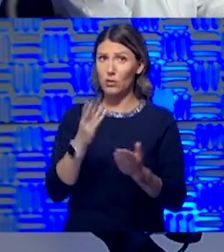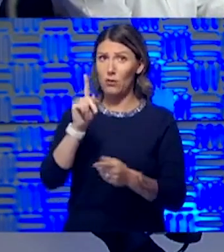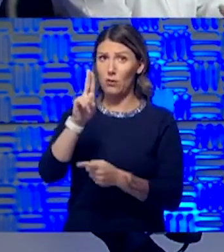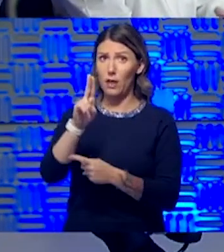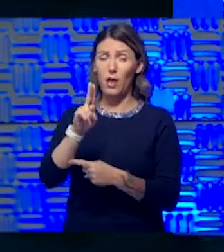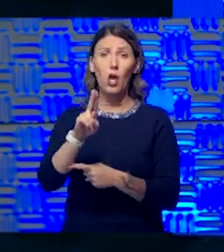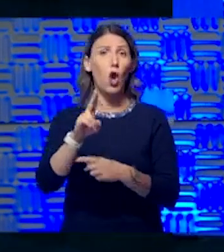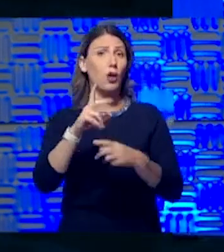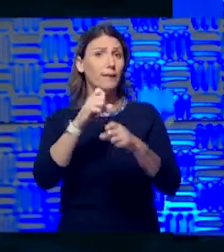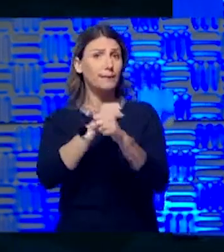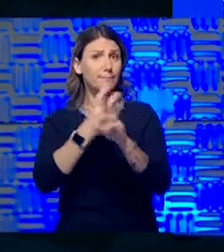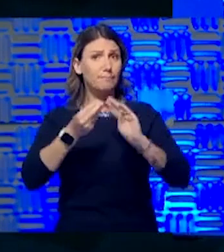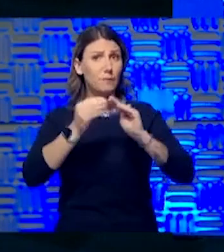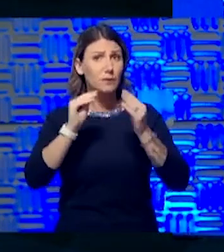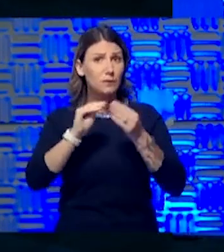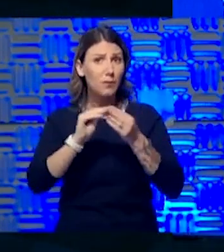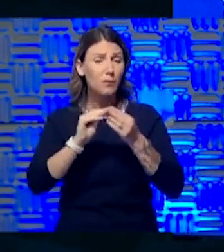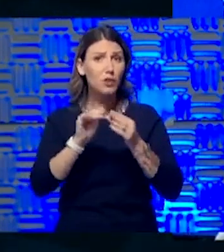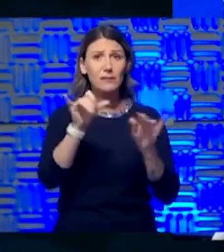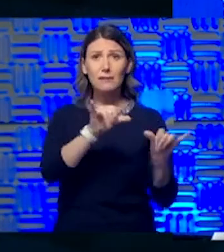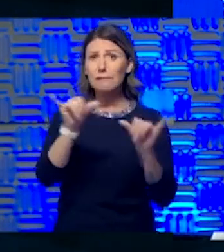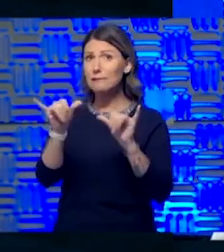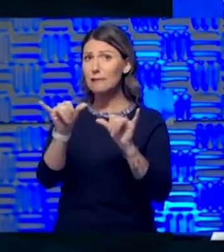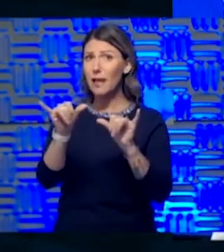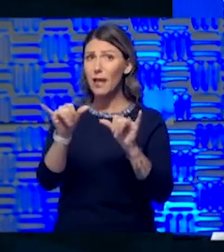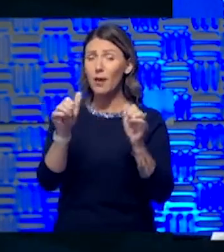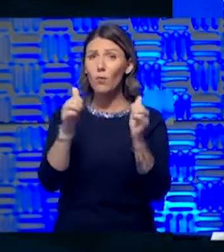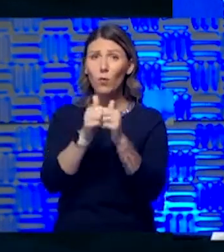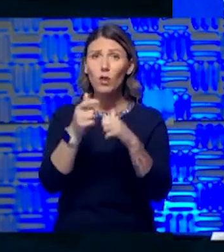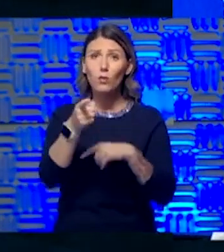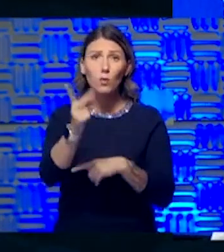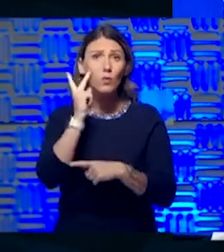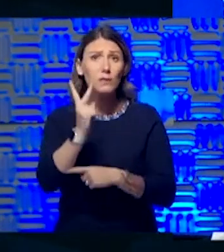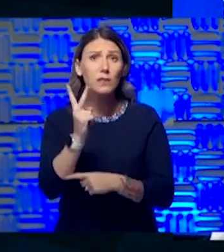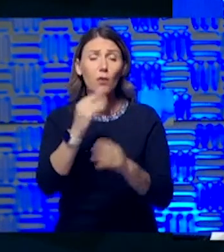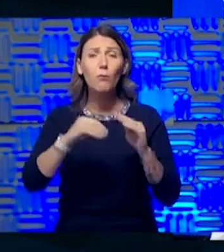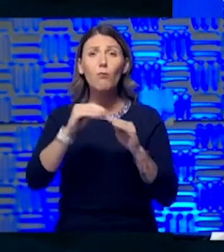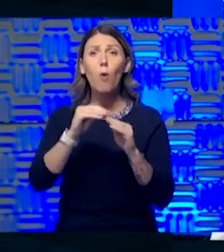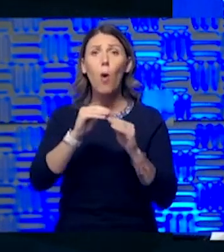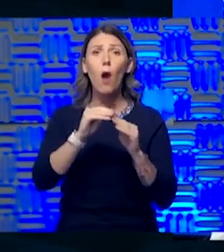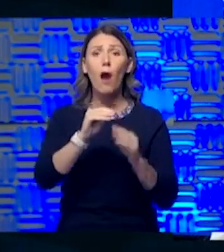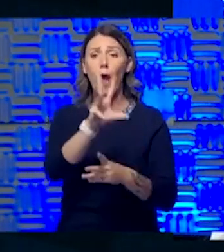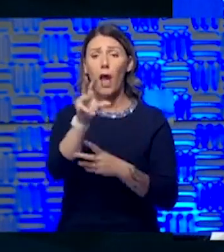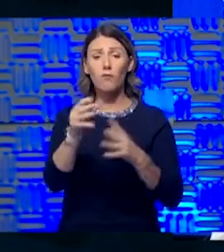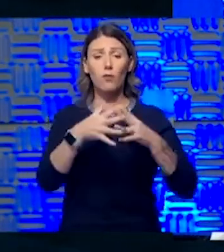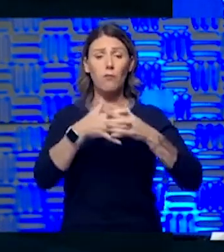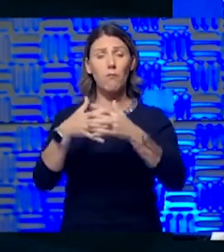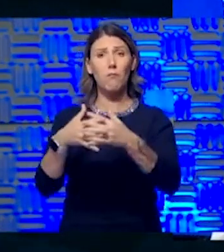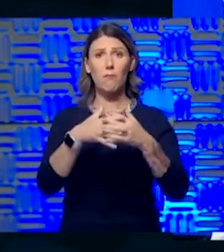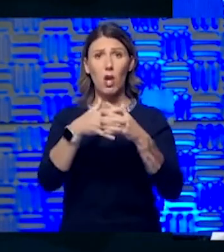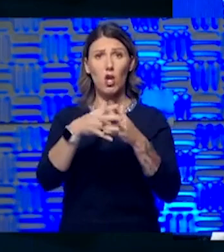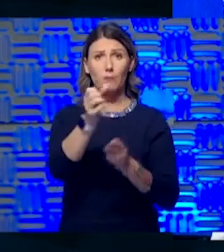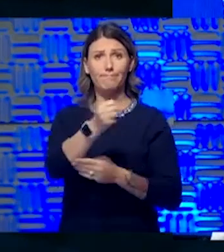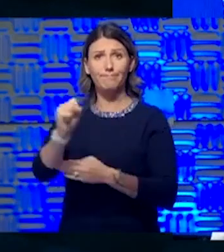reflected in the inpatients that you see, are there more African-Americans that are hospitalized with COVID-19 here at KU?